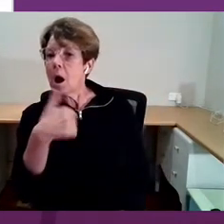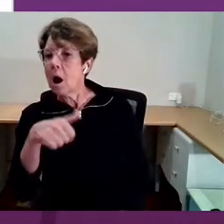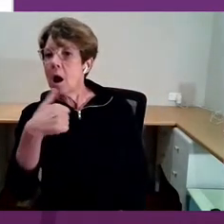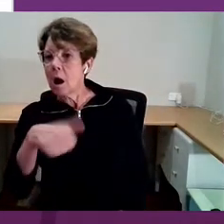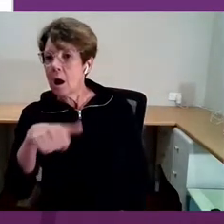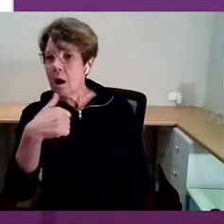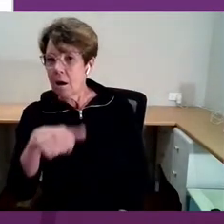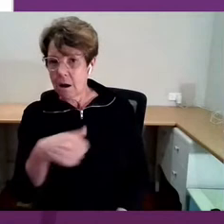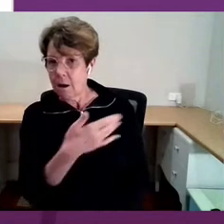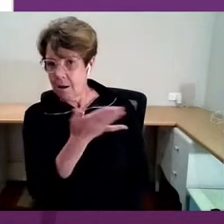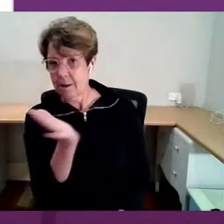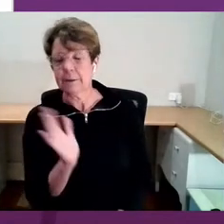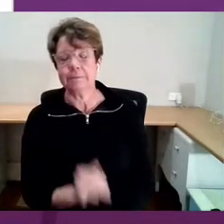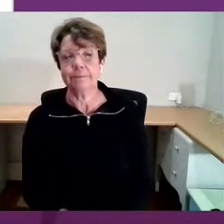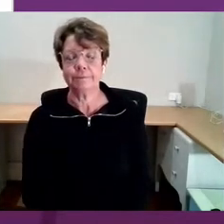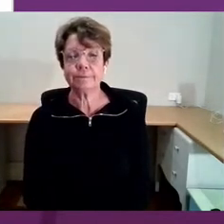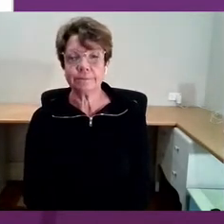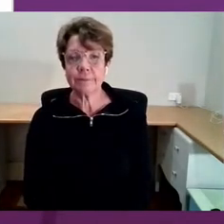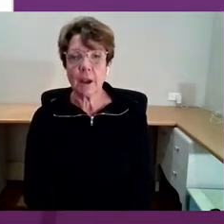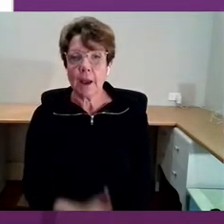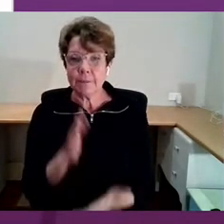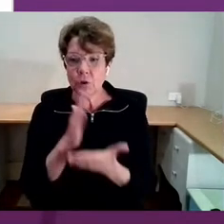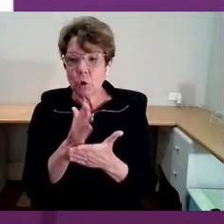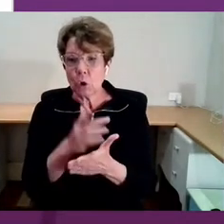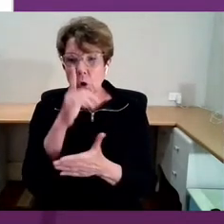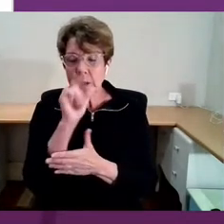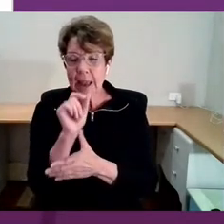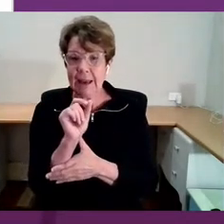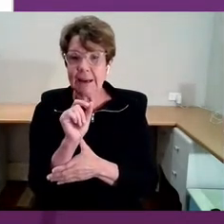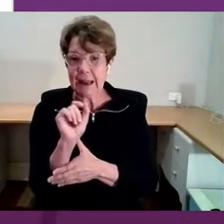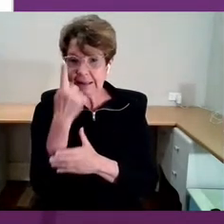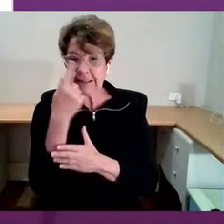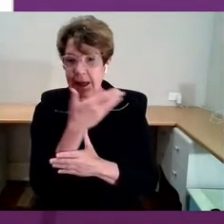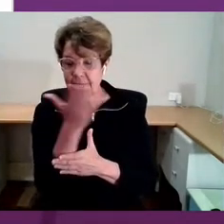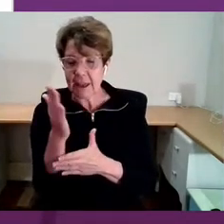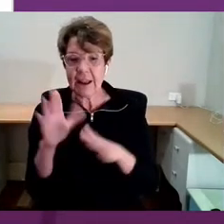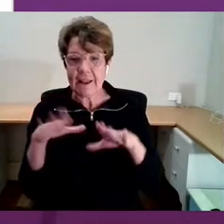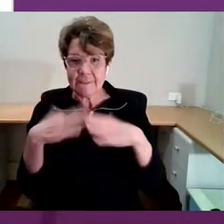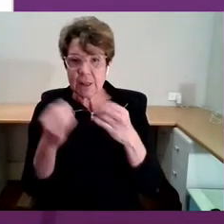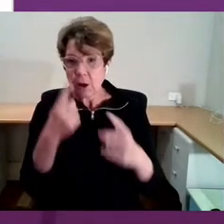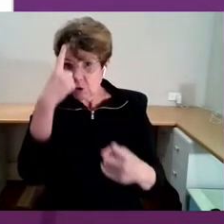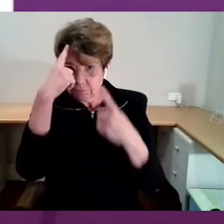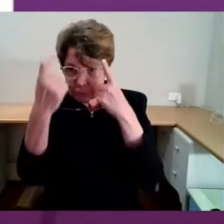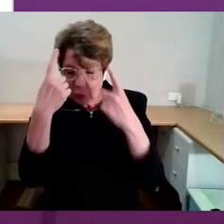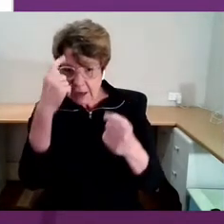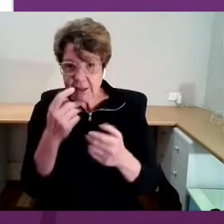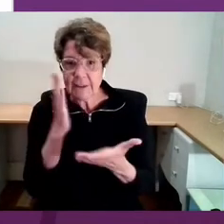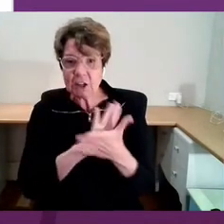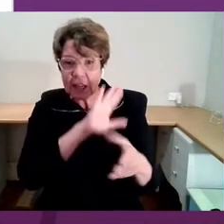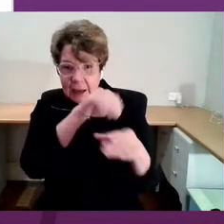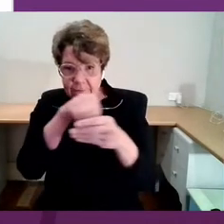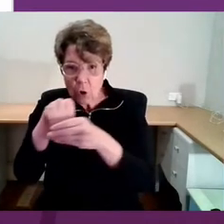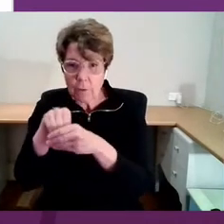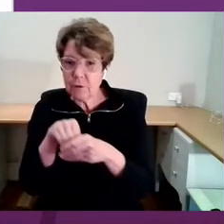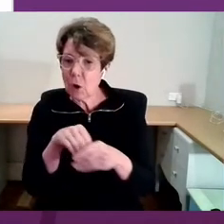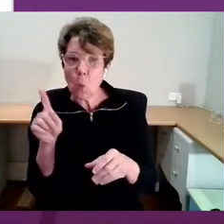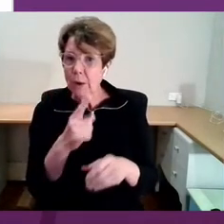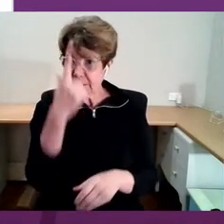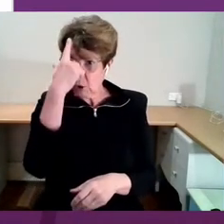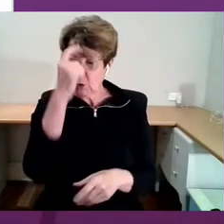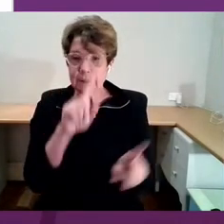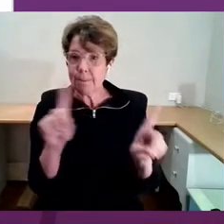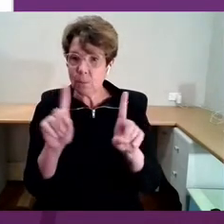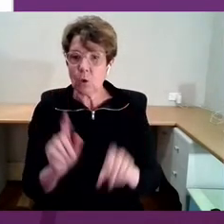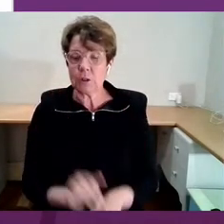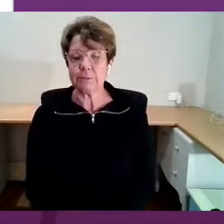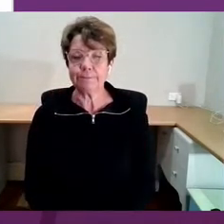certainly it's one that you can well appreciate. All things creative, I believe, feed into it. So what is that concept? That concept